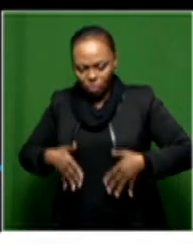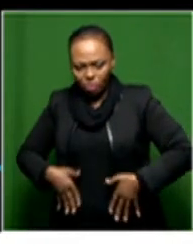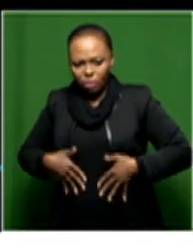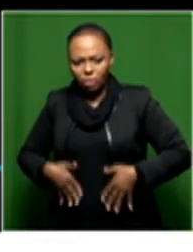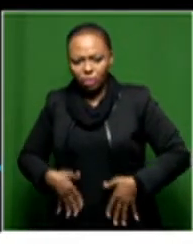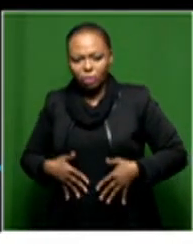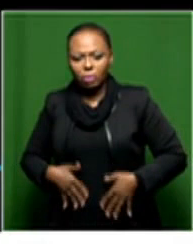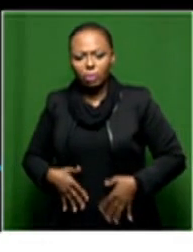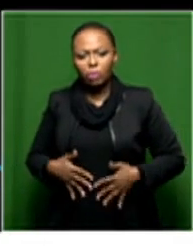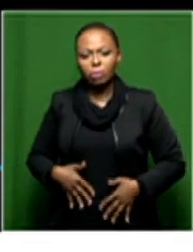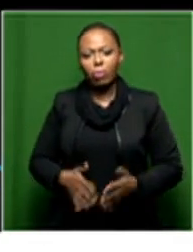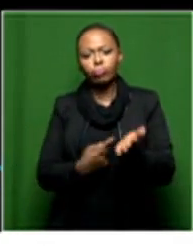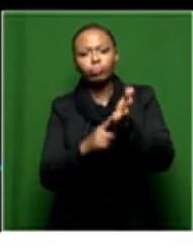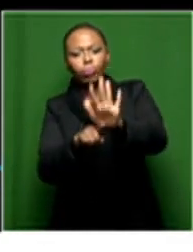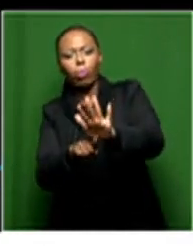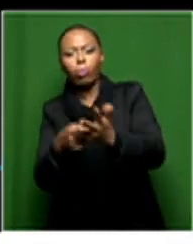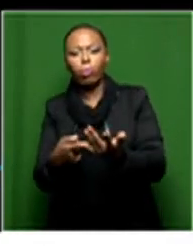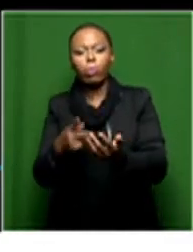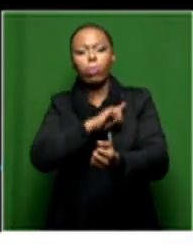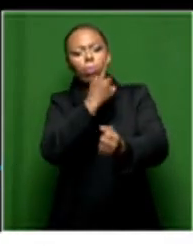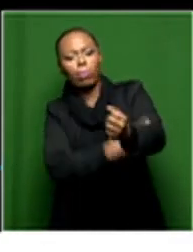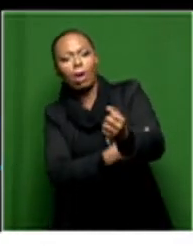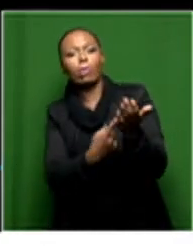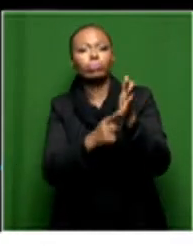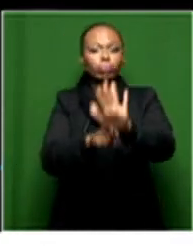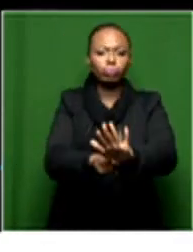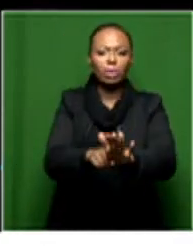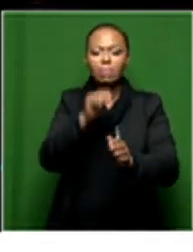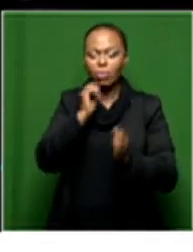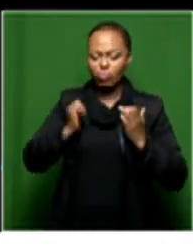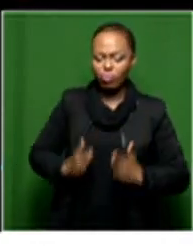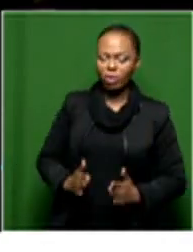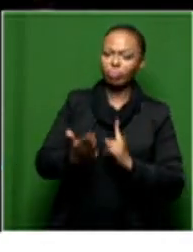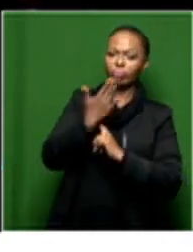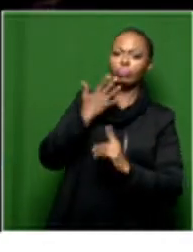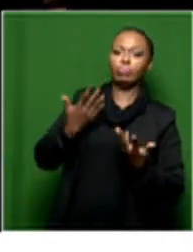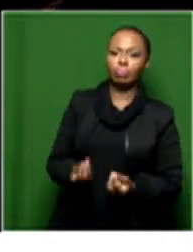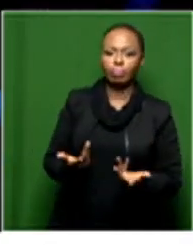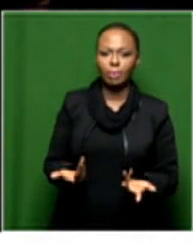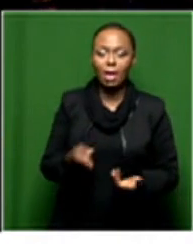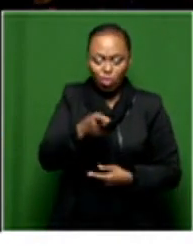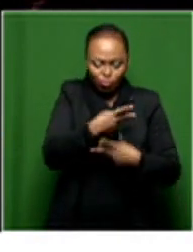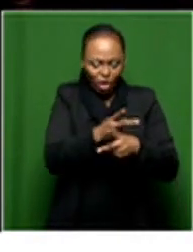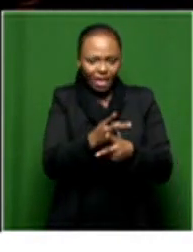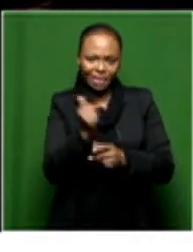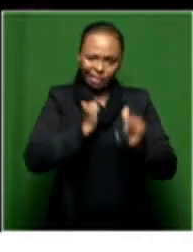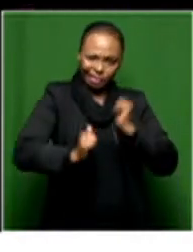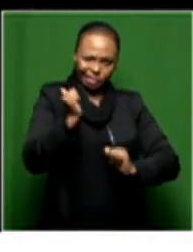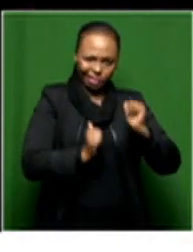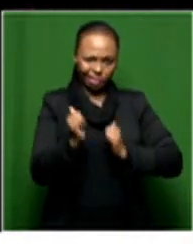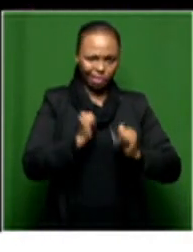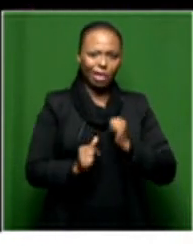Scotch talking. There will be all of these things. So, really, our bodies are under siege. And this production speaks about that. This